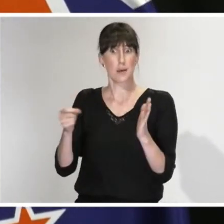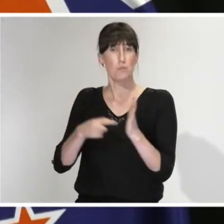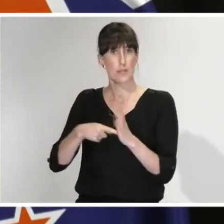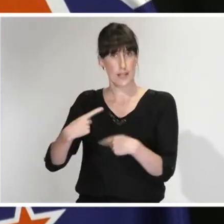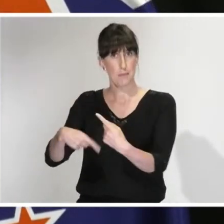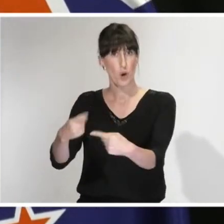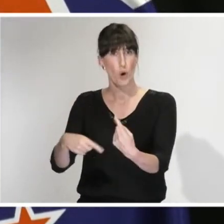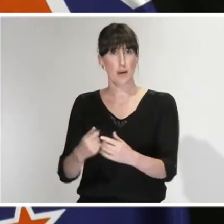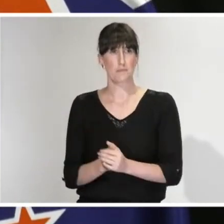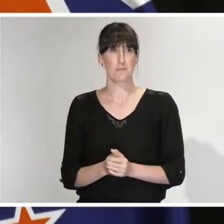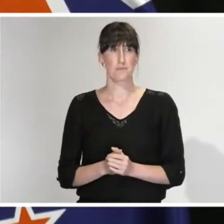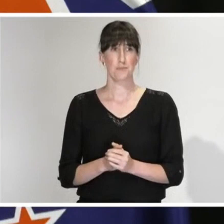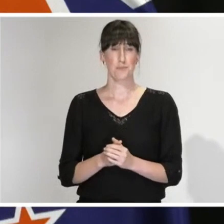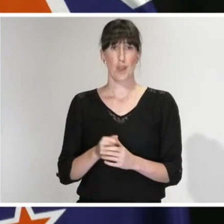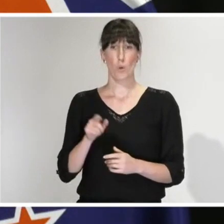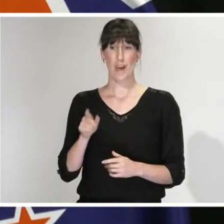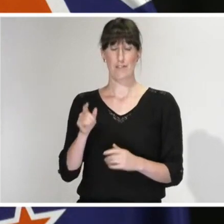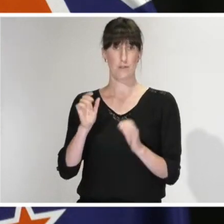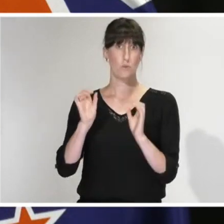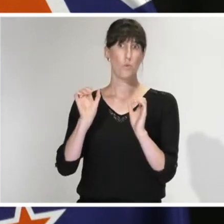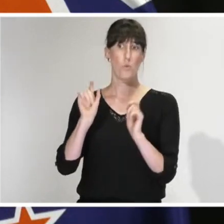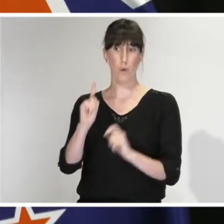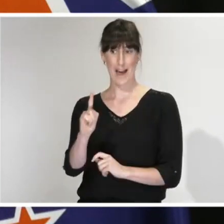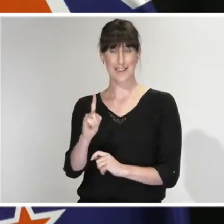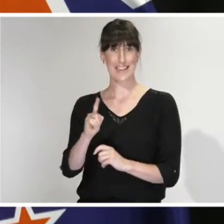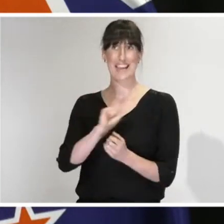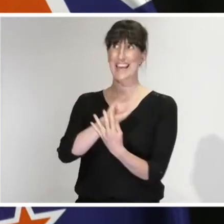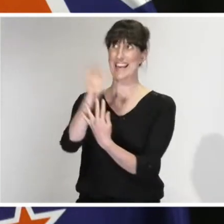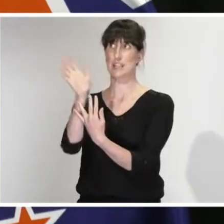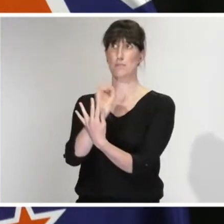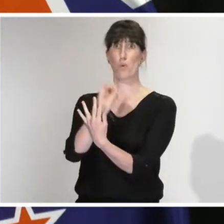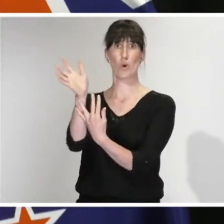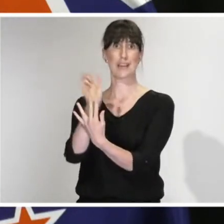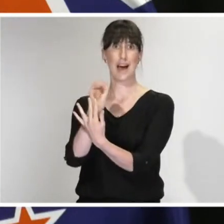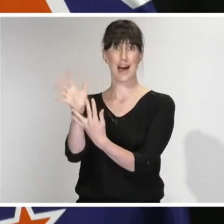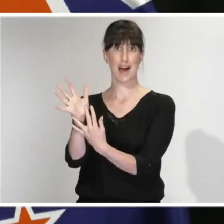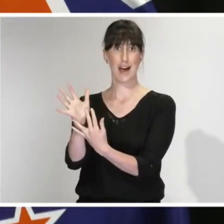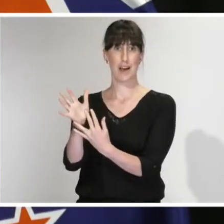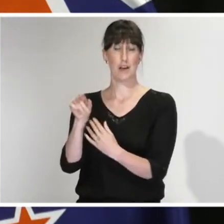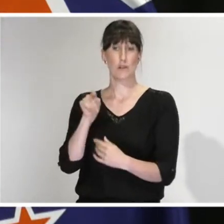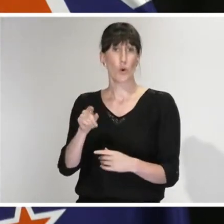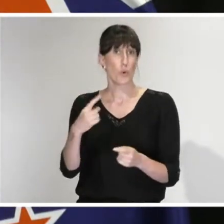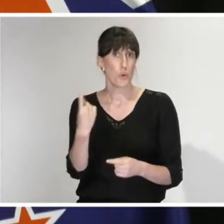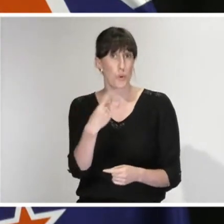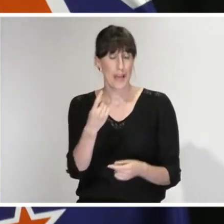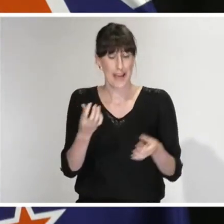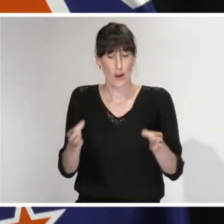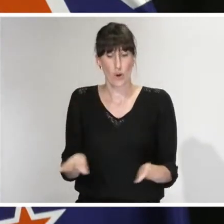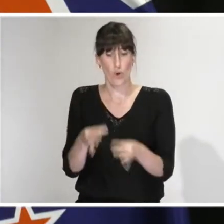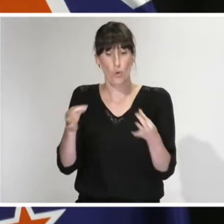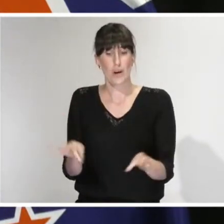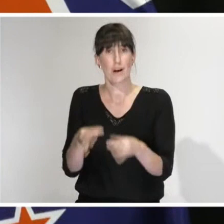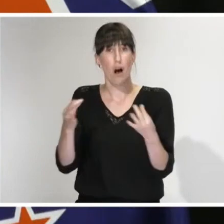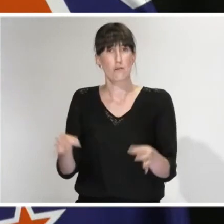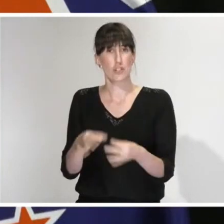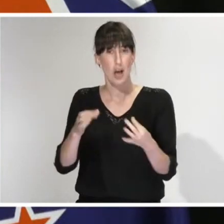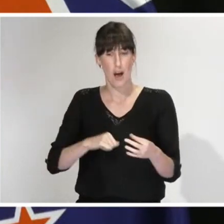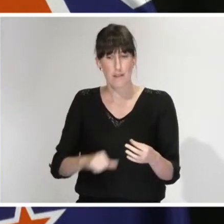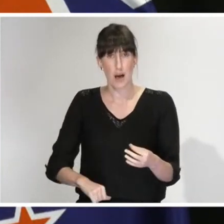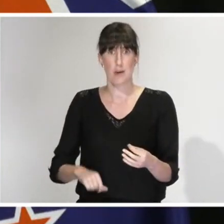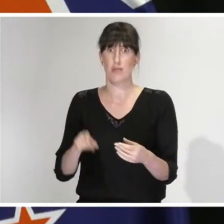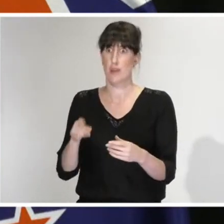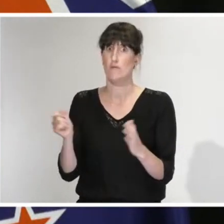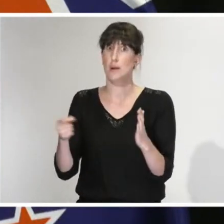of our star export performers horticulture that is keeping New Zealanders both fed and in jobs at this really important time.